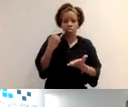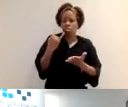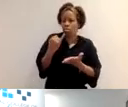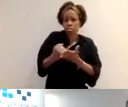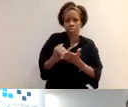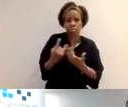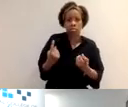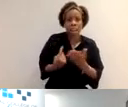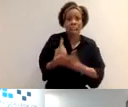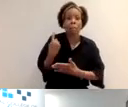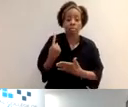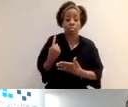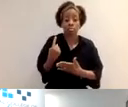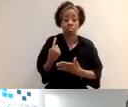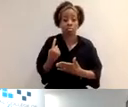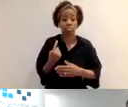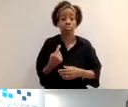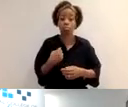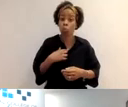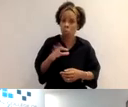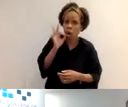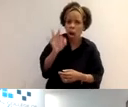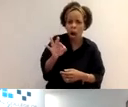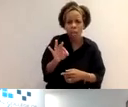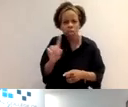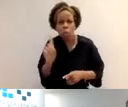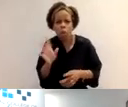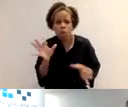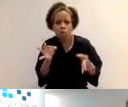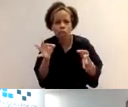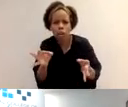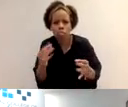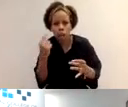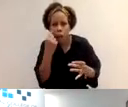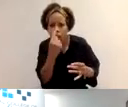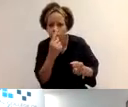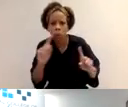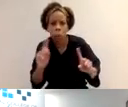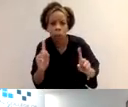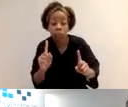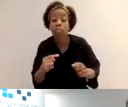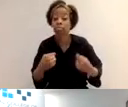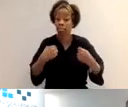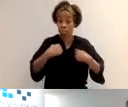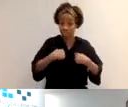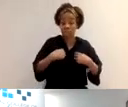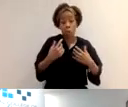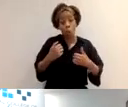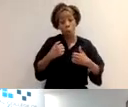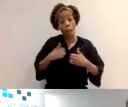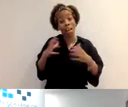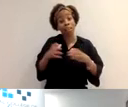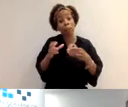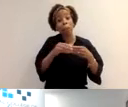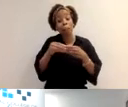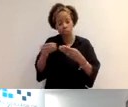forms of evidence, um, and an explanation to why you're requesting a deferral. That deferral was then looked at by myself or my team leader. Um, and